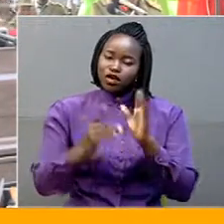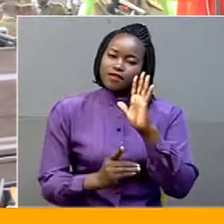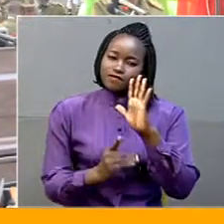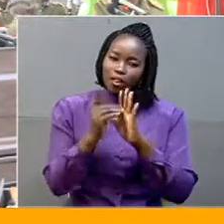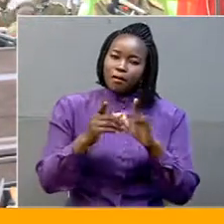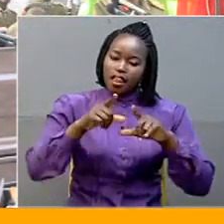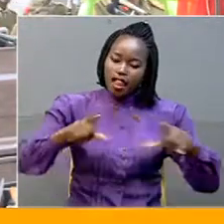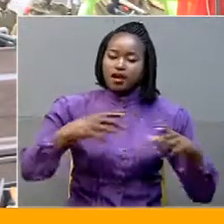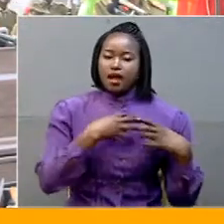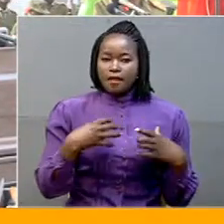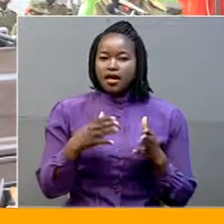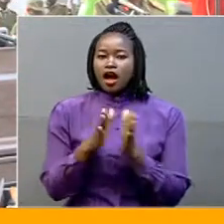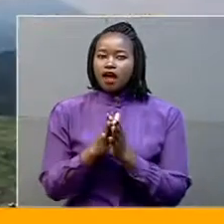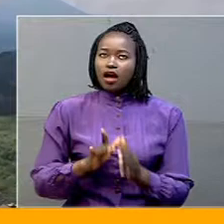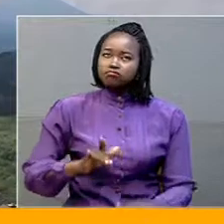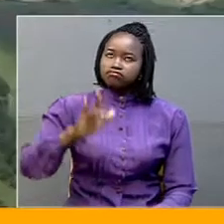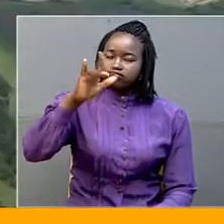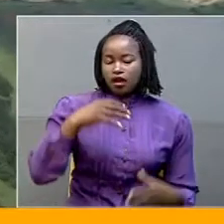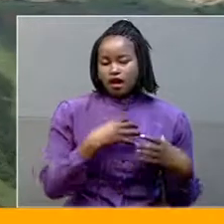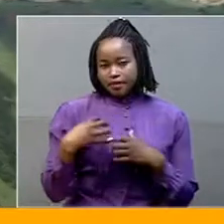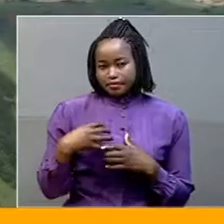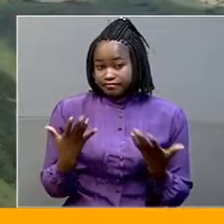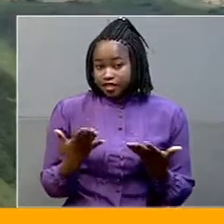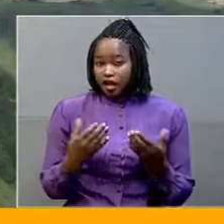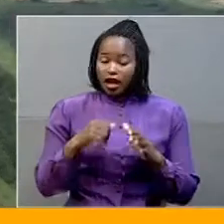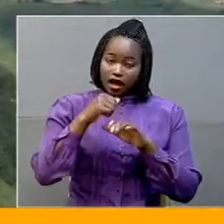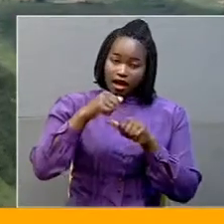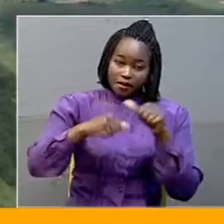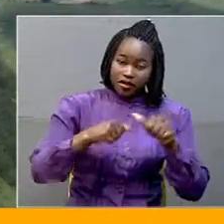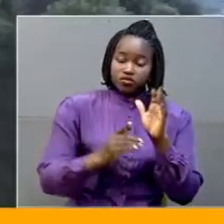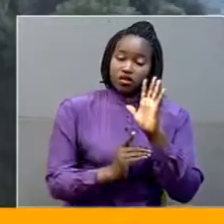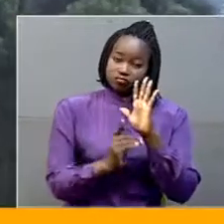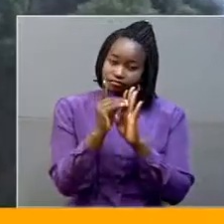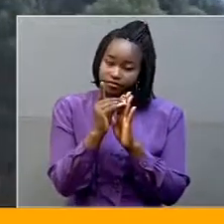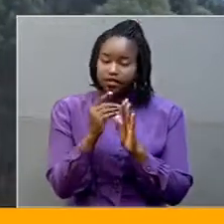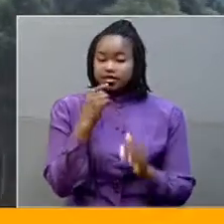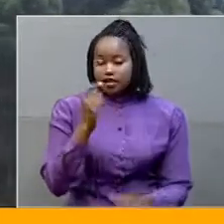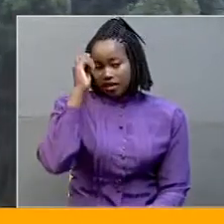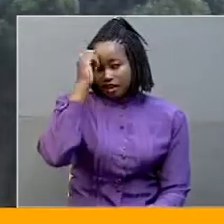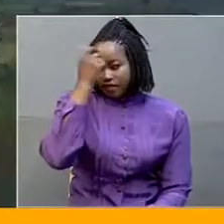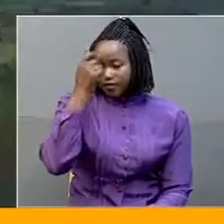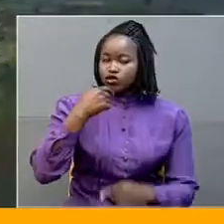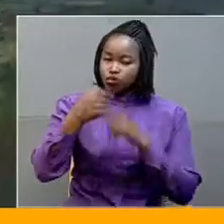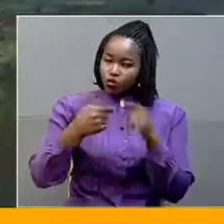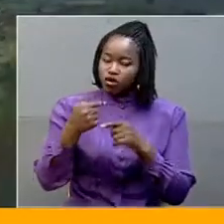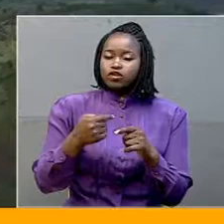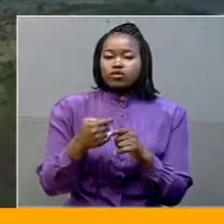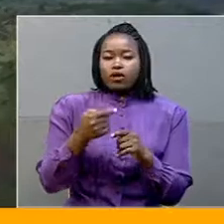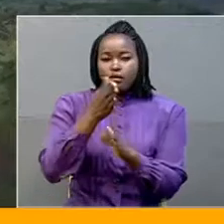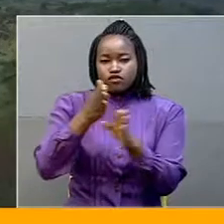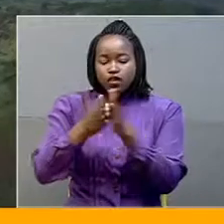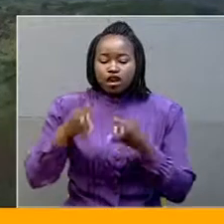and of the air force regarding infrastructure he said that government would turn back the road from